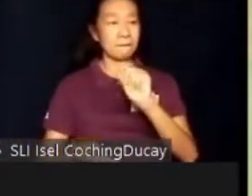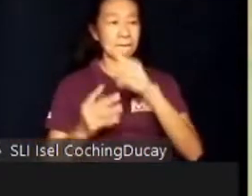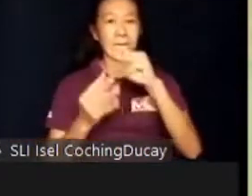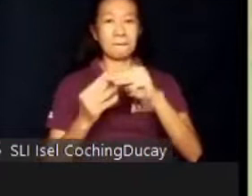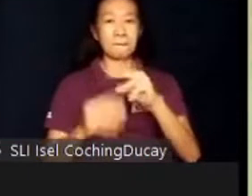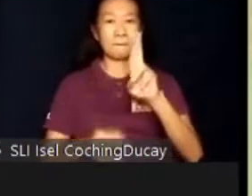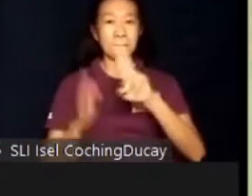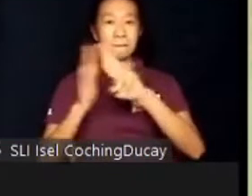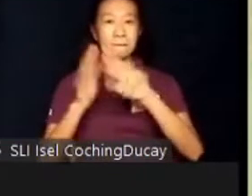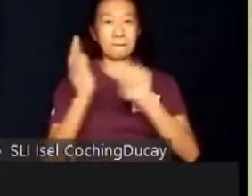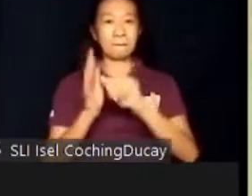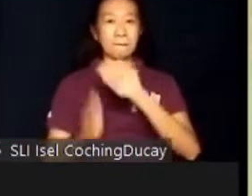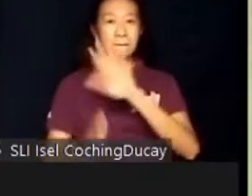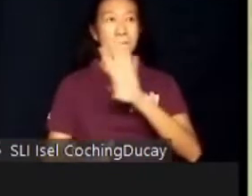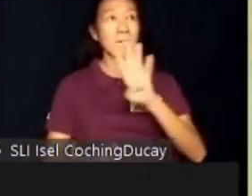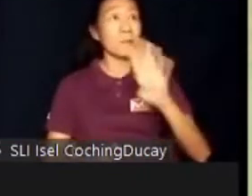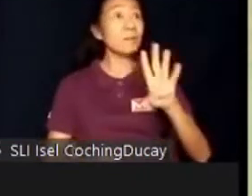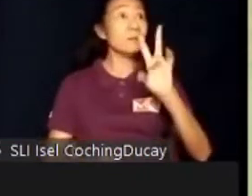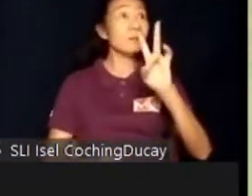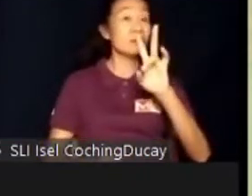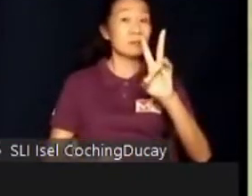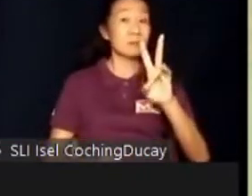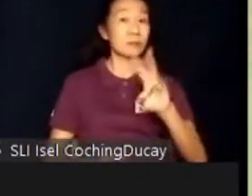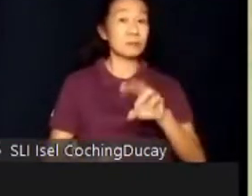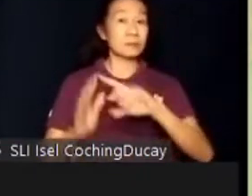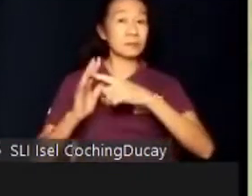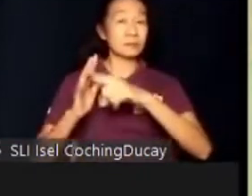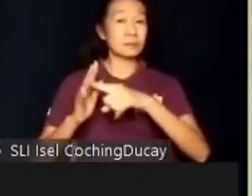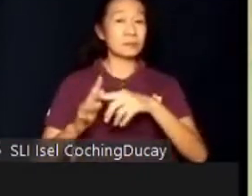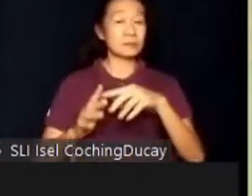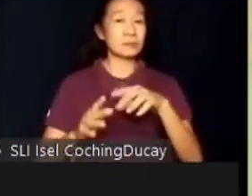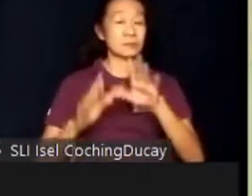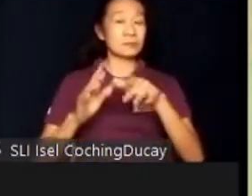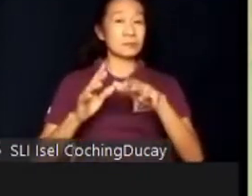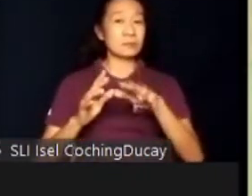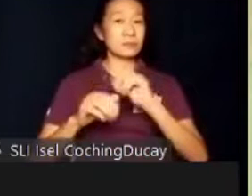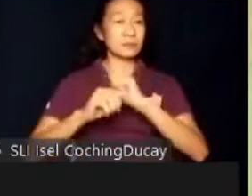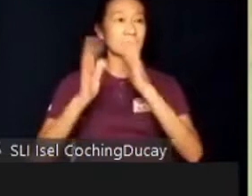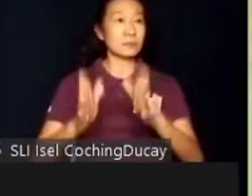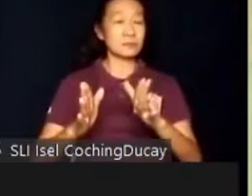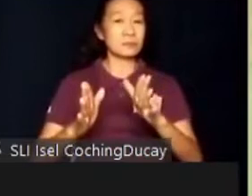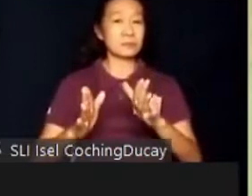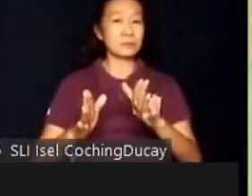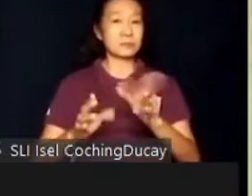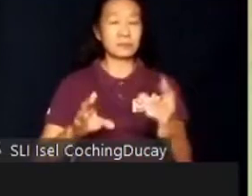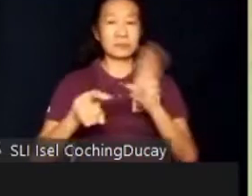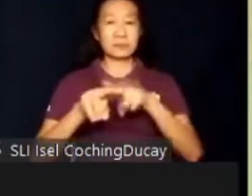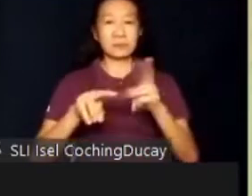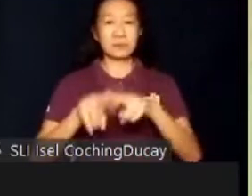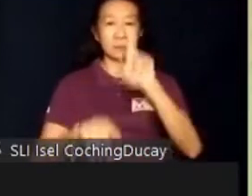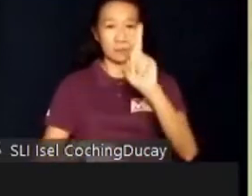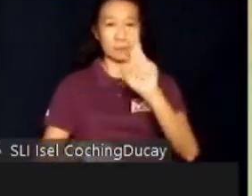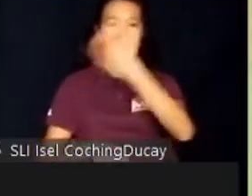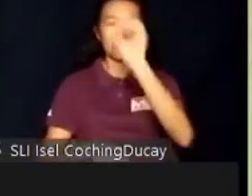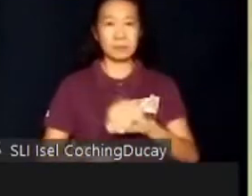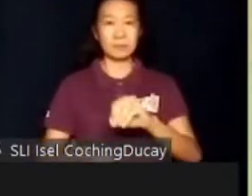5447 is an excellent resource that disability advocates can invoke. An additional 1% of